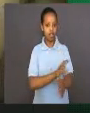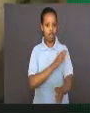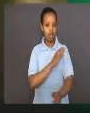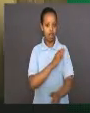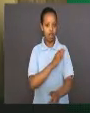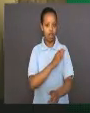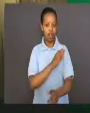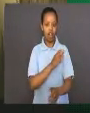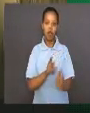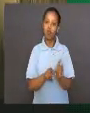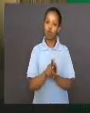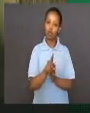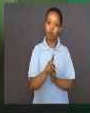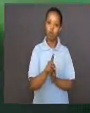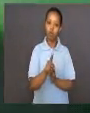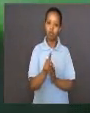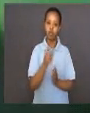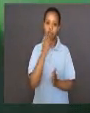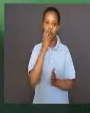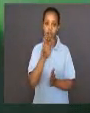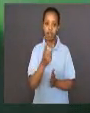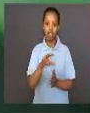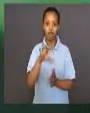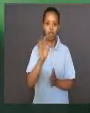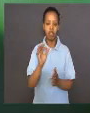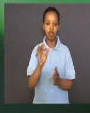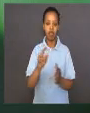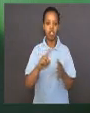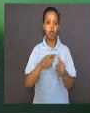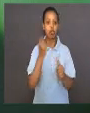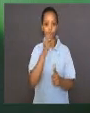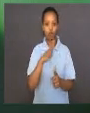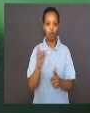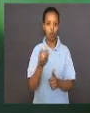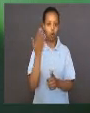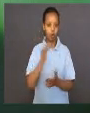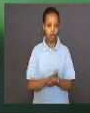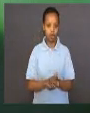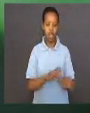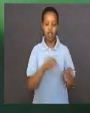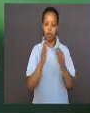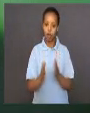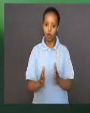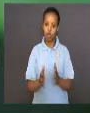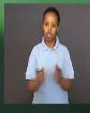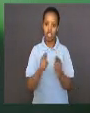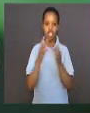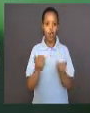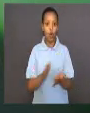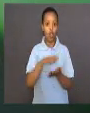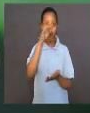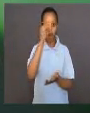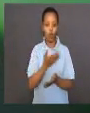protozoans. Students, let us review what we have just